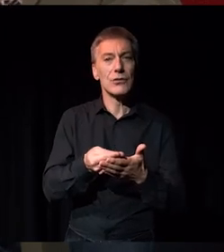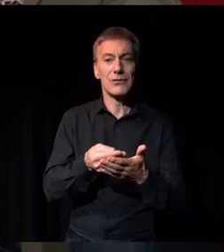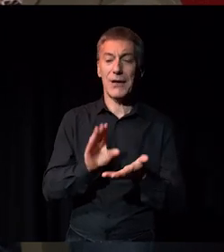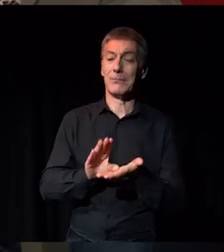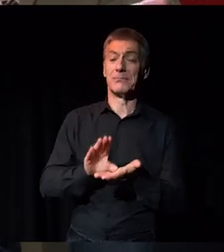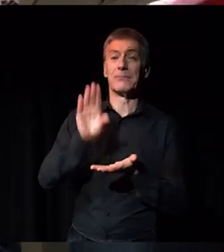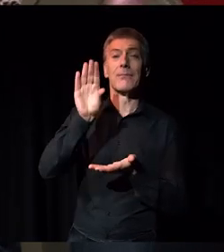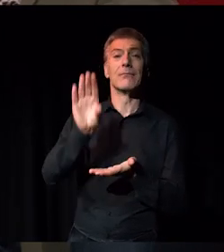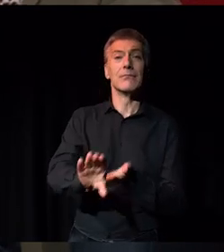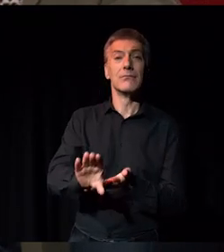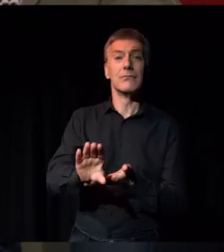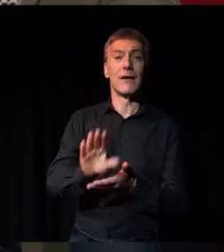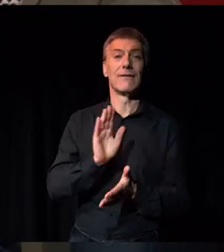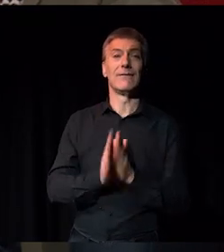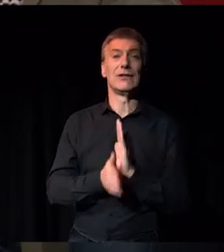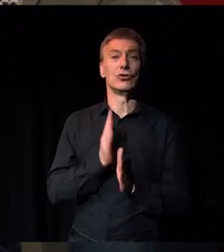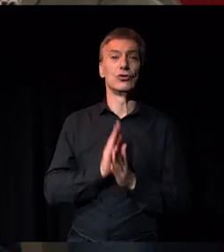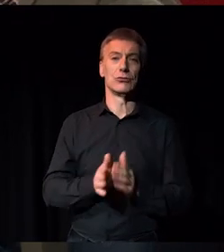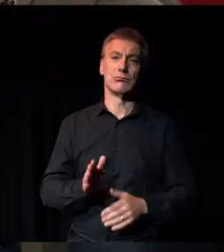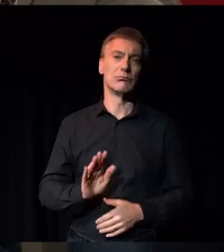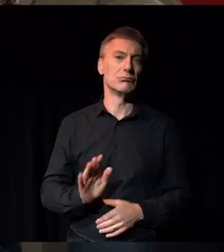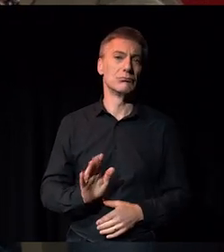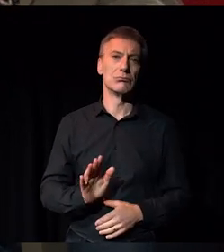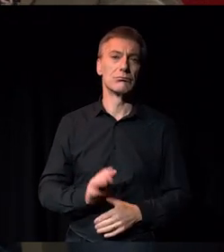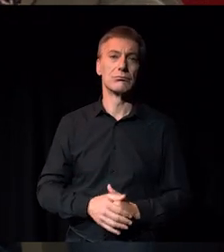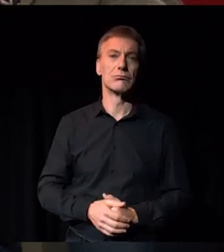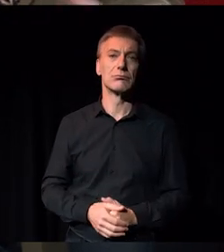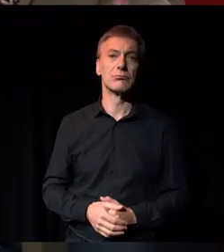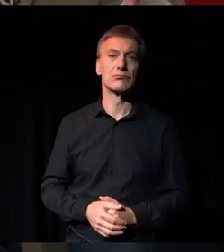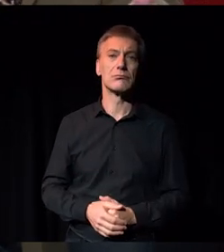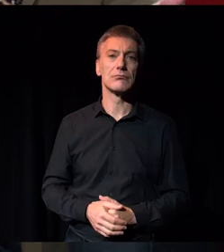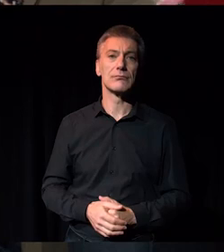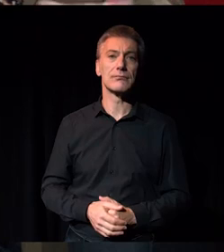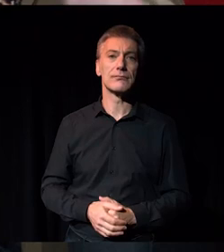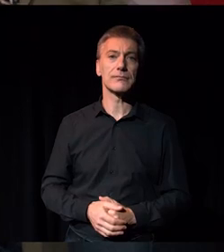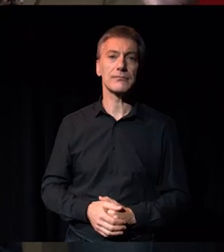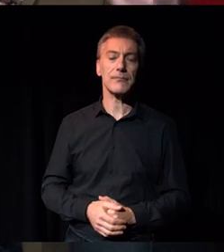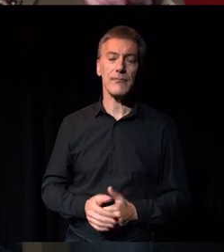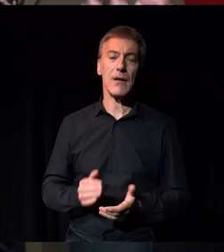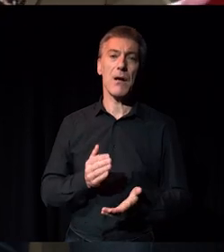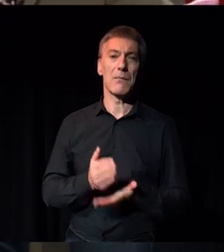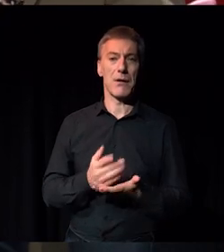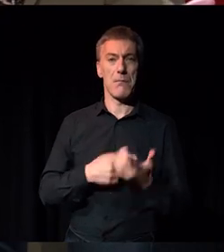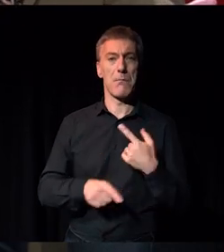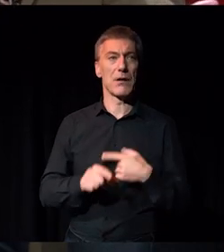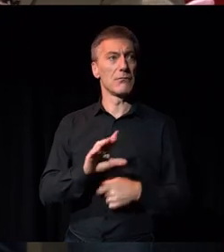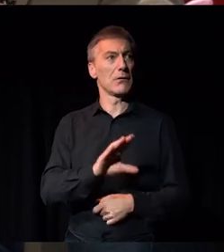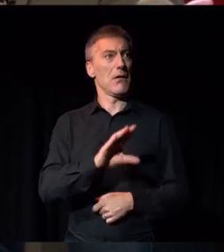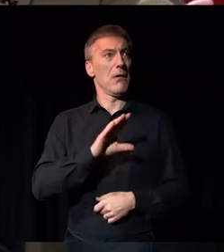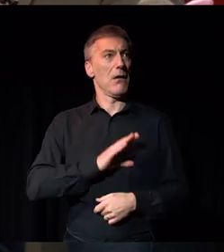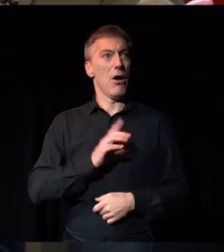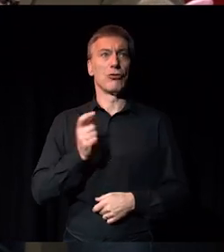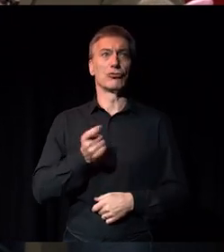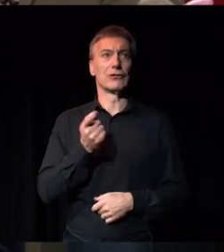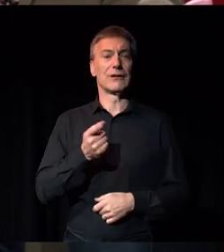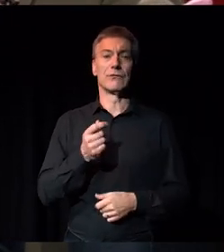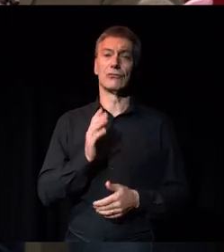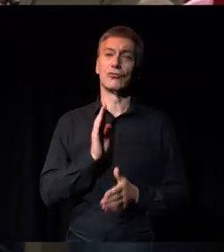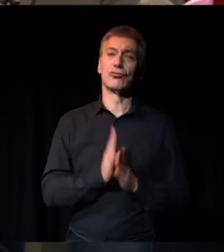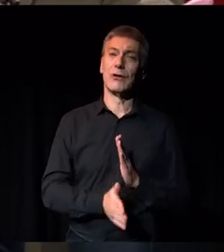bursary to, you know, give them that entitlement of being successful in the arts.